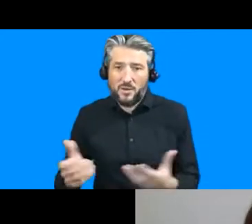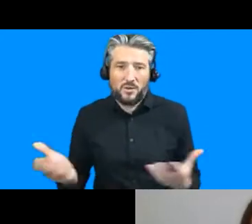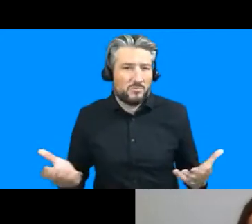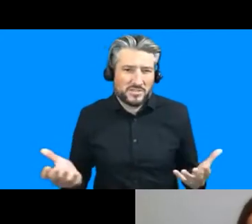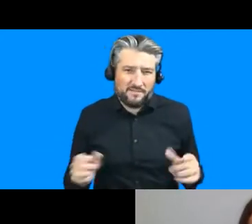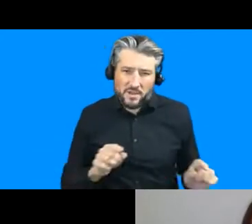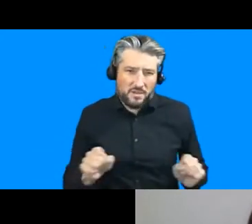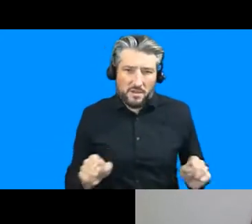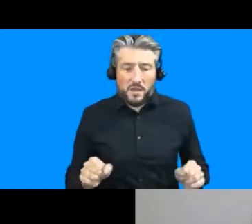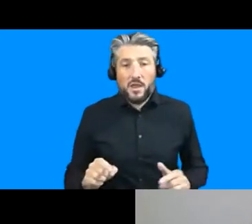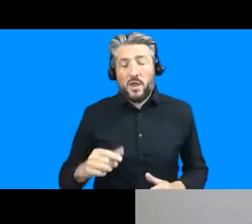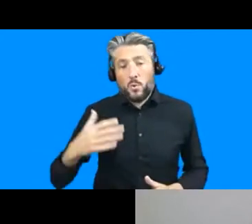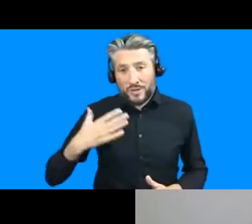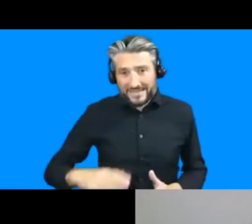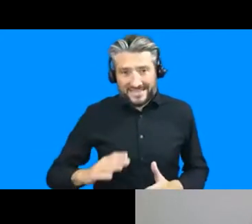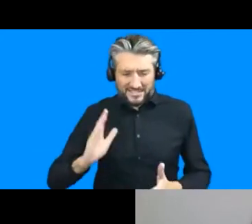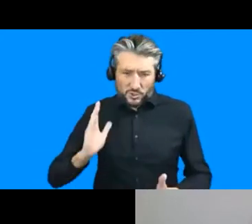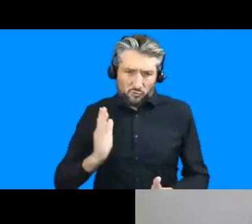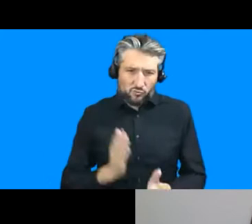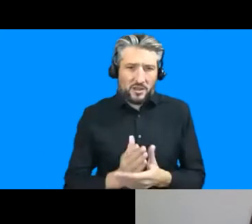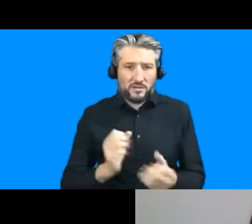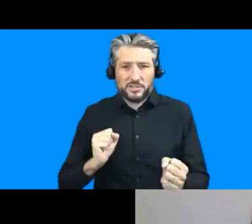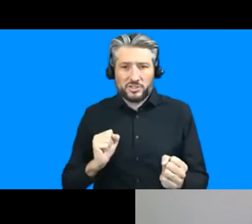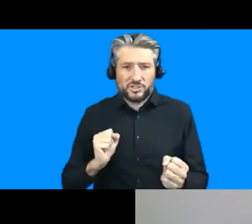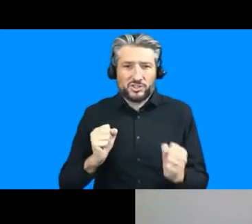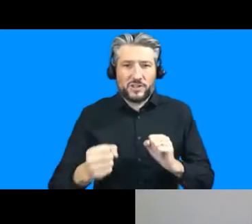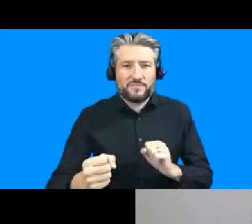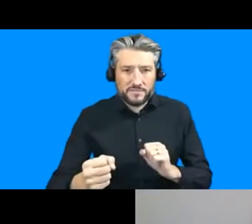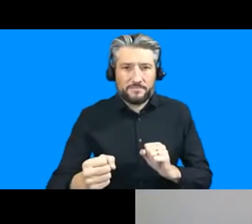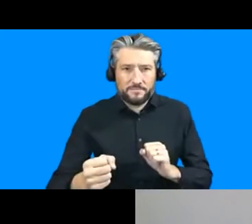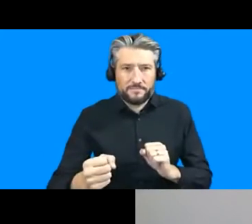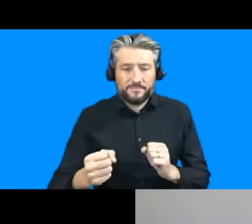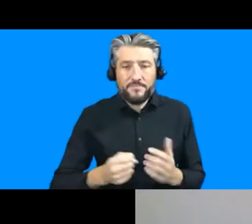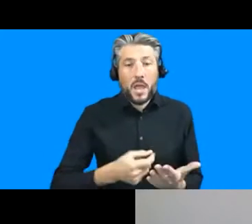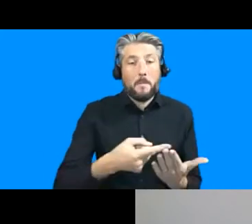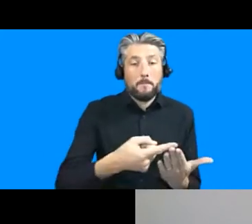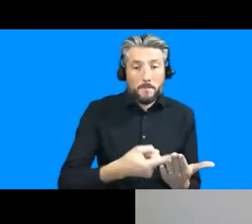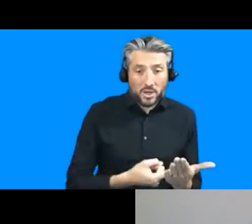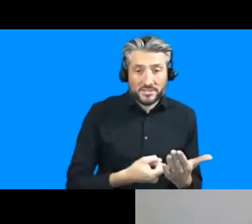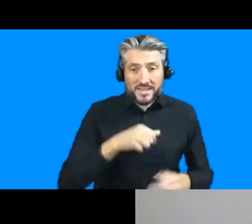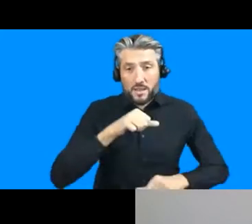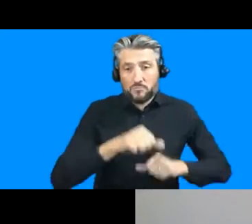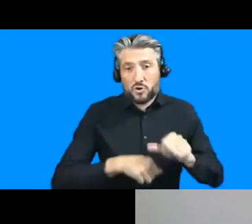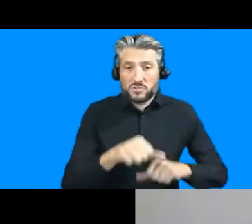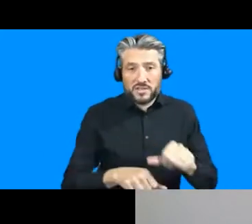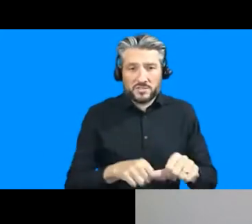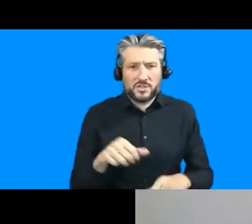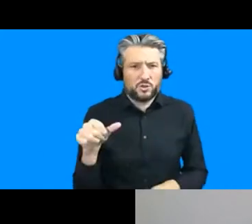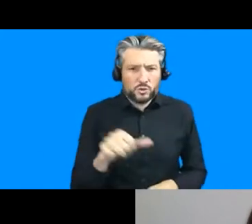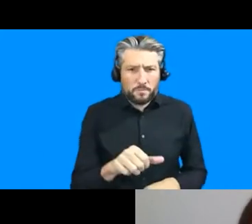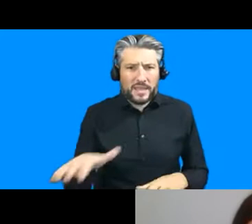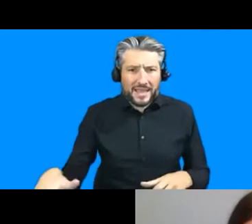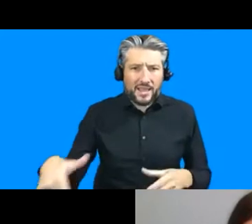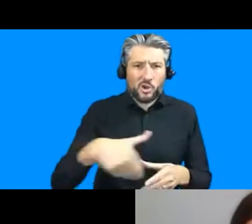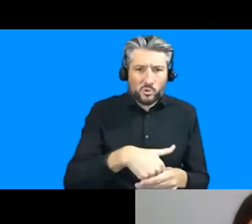more um include yeah policy processes which are inclusive which are participatory which pay